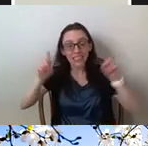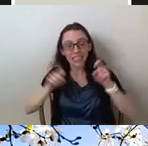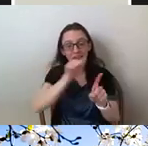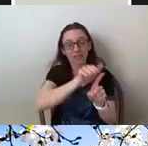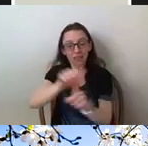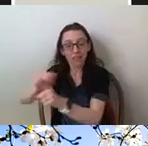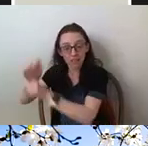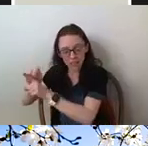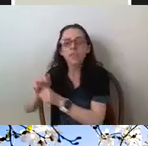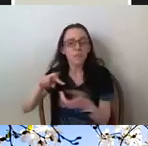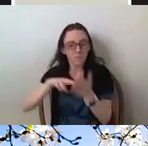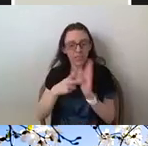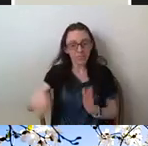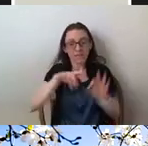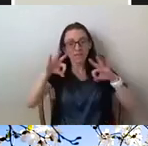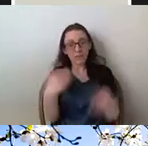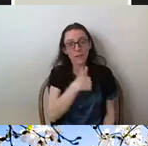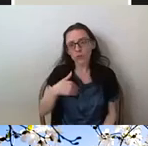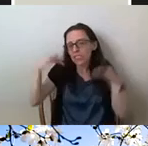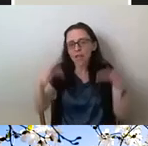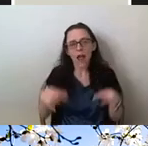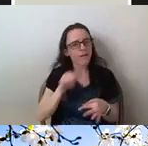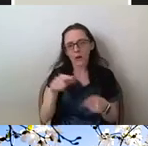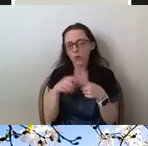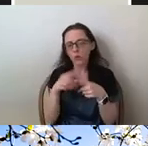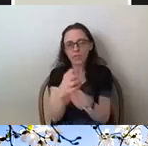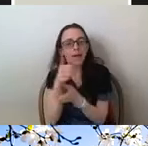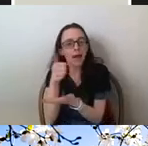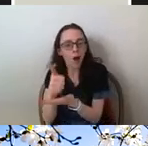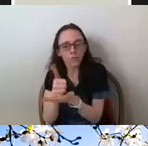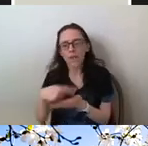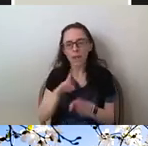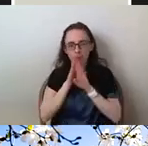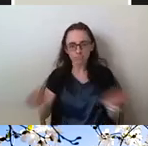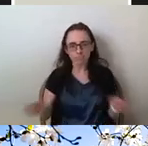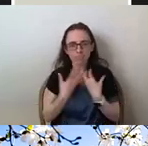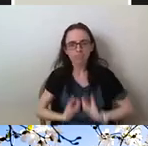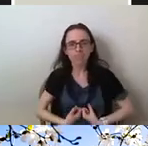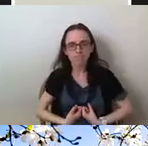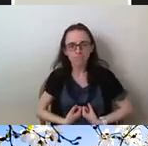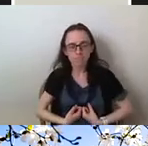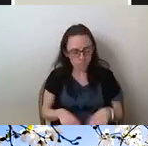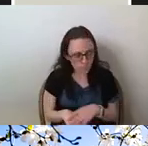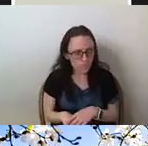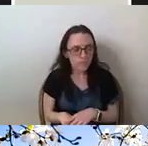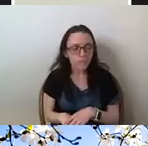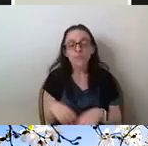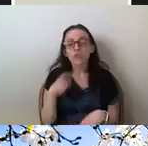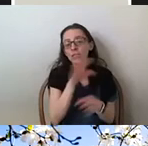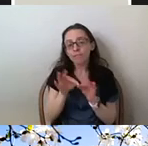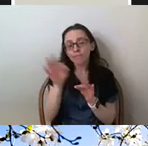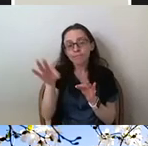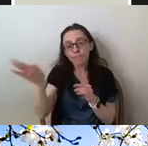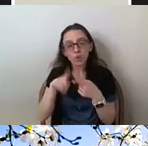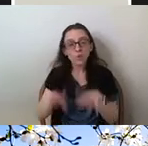for their medical problems and staying silent about their illnesses. She similarly also delayed getting tested for BRCA